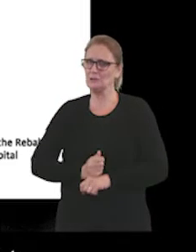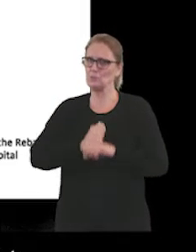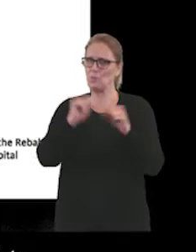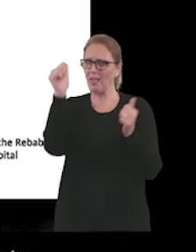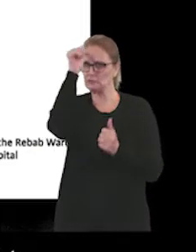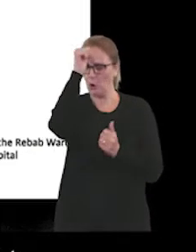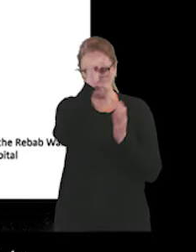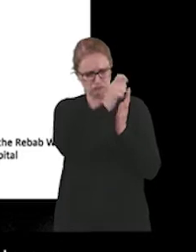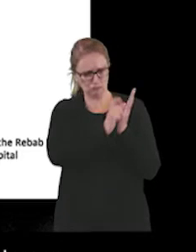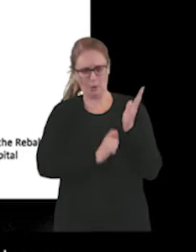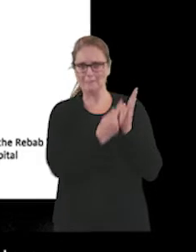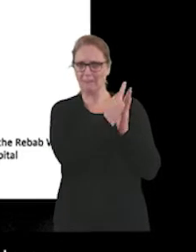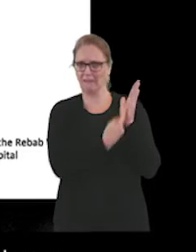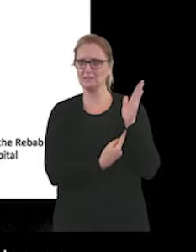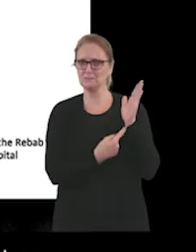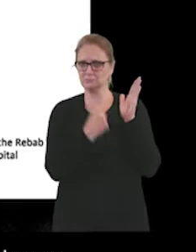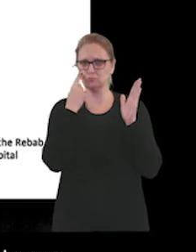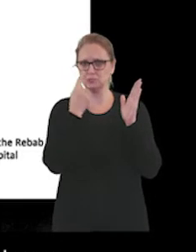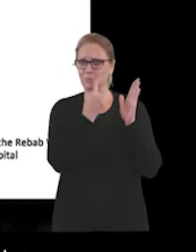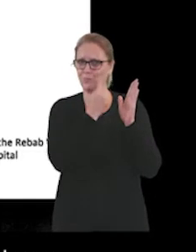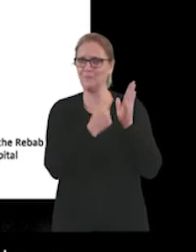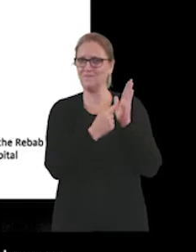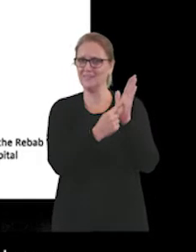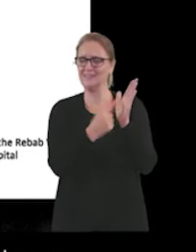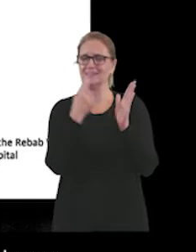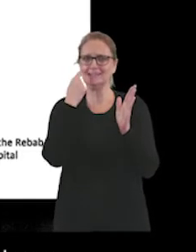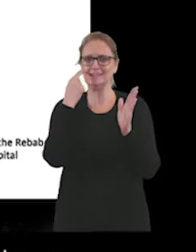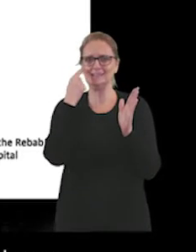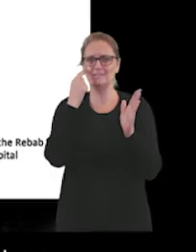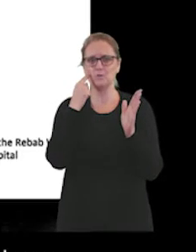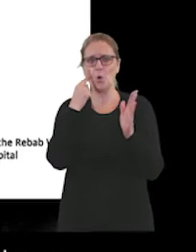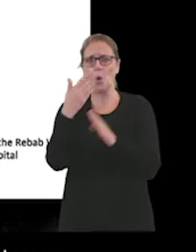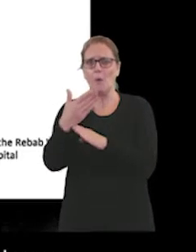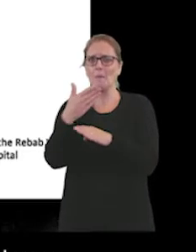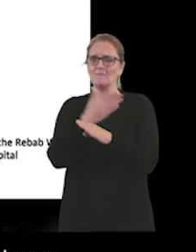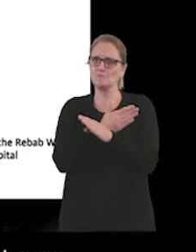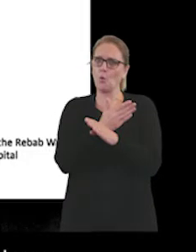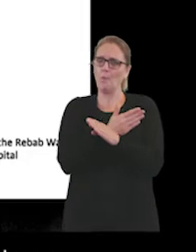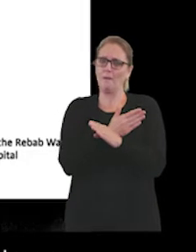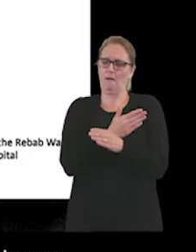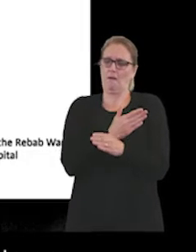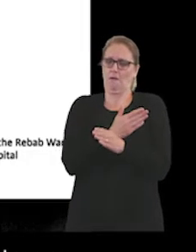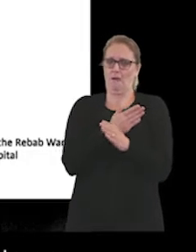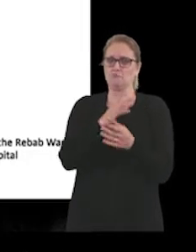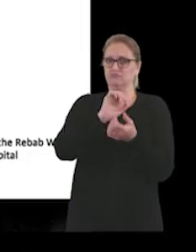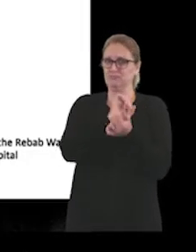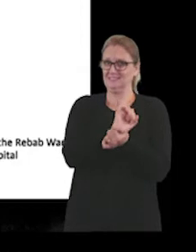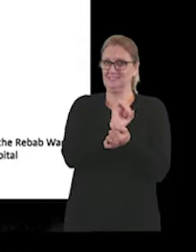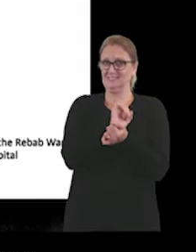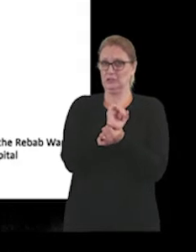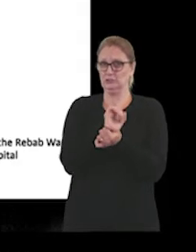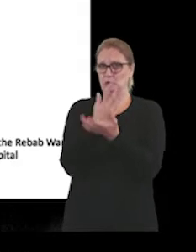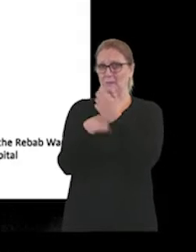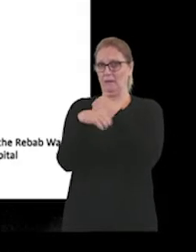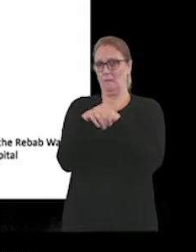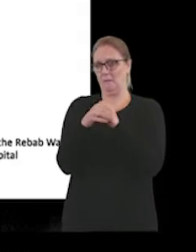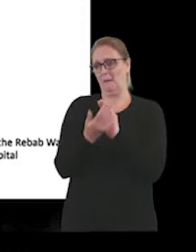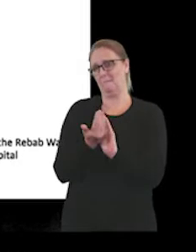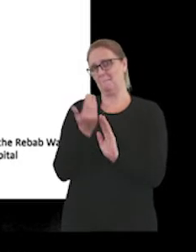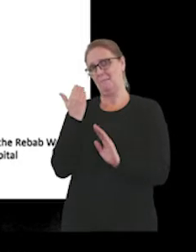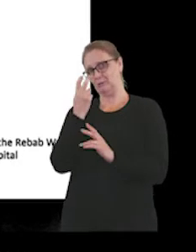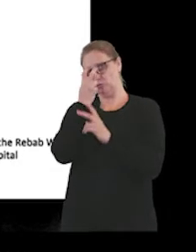it's very easy for former prisoners to either slip into old ways, but also